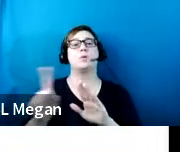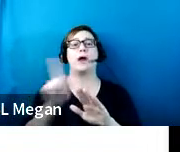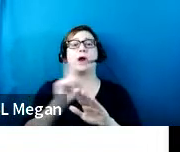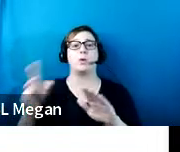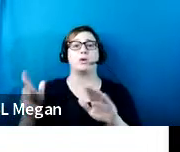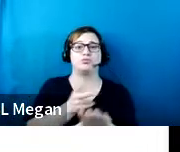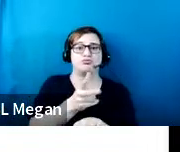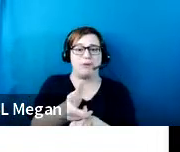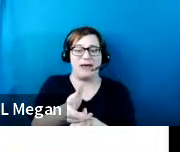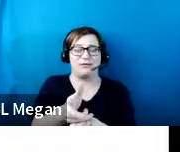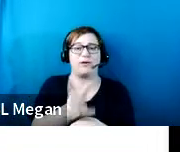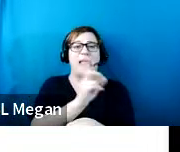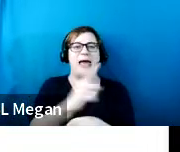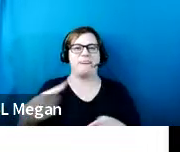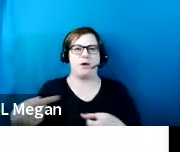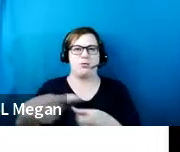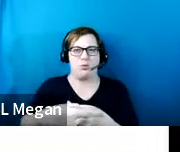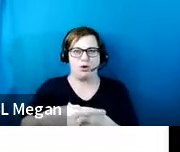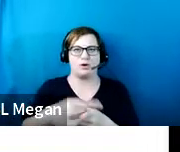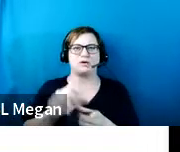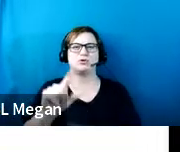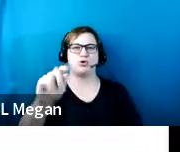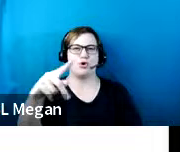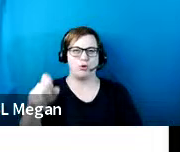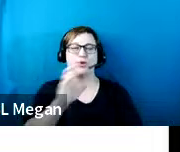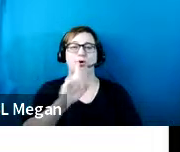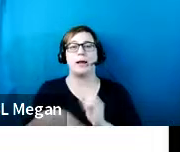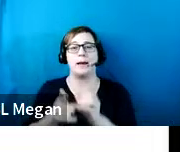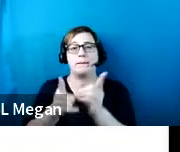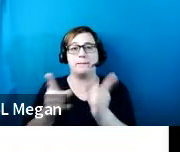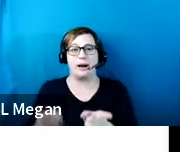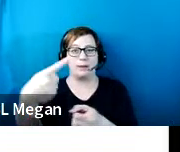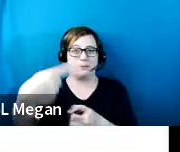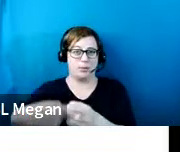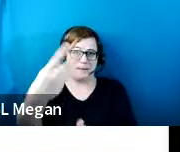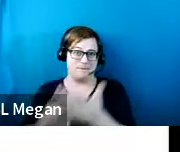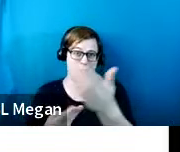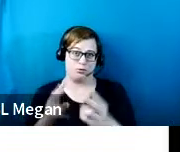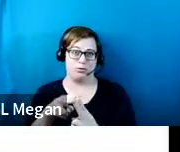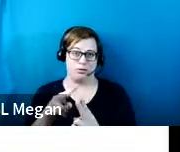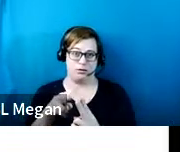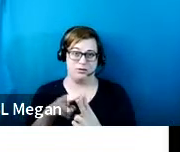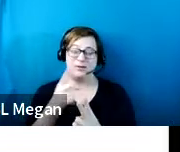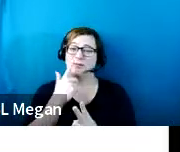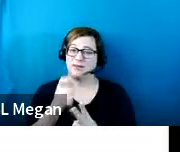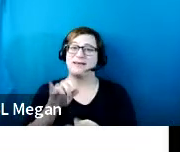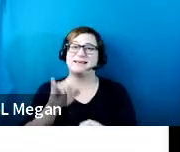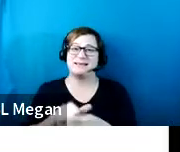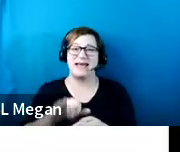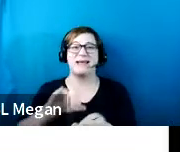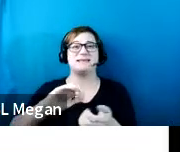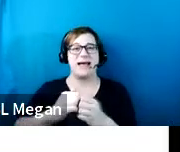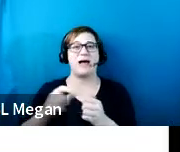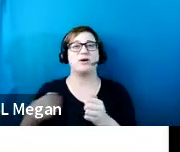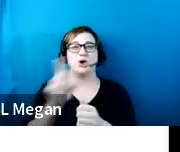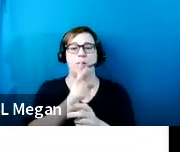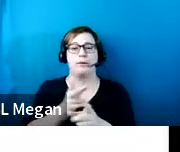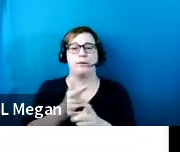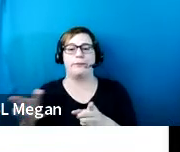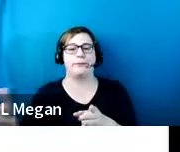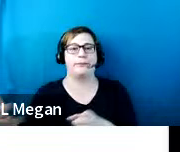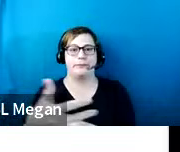cross slope. So we're talking about parallel and perpendicular to the access aisle because these are the directions that you will be traveling,